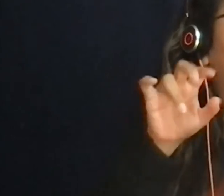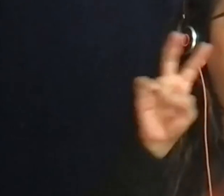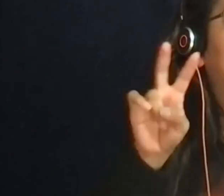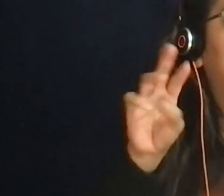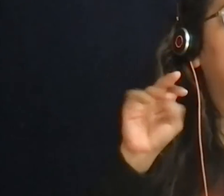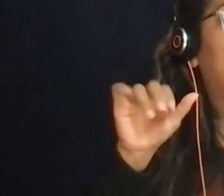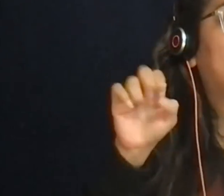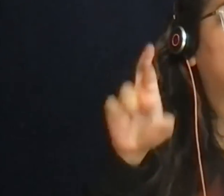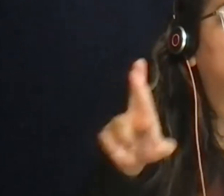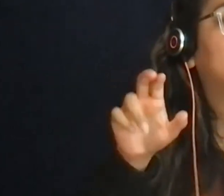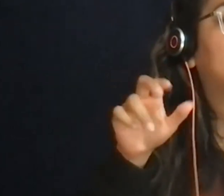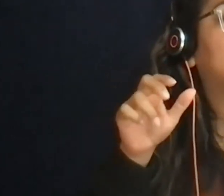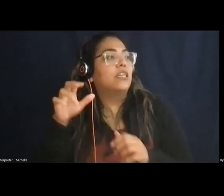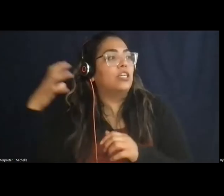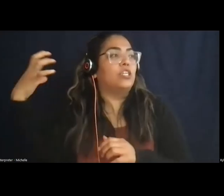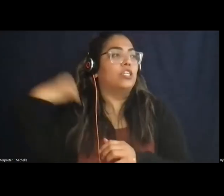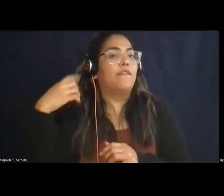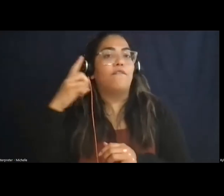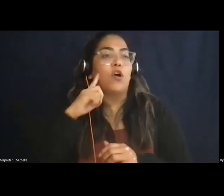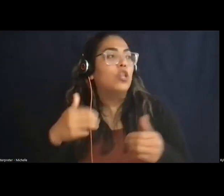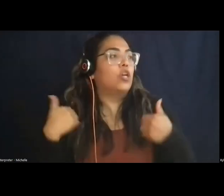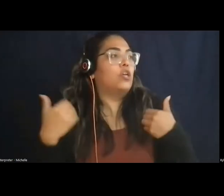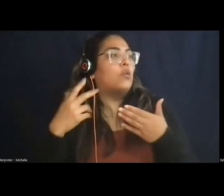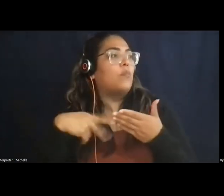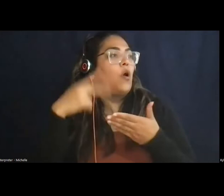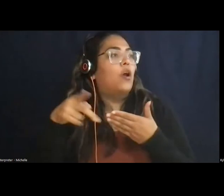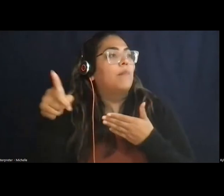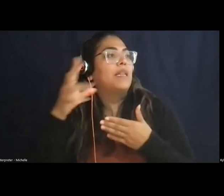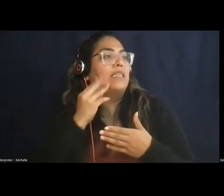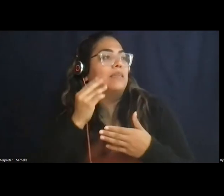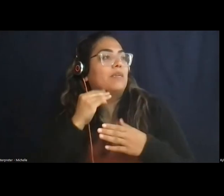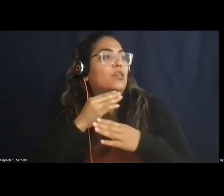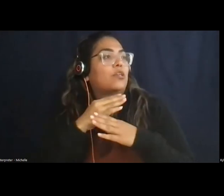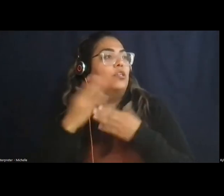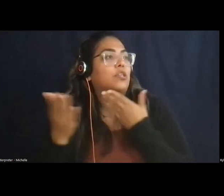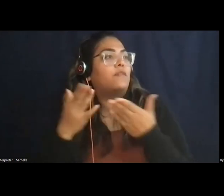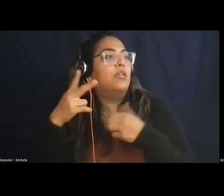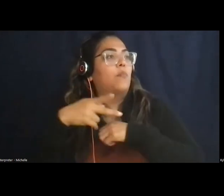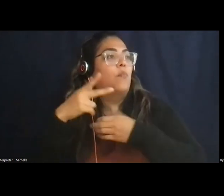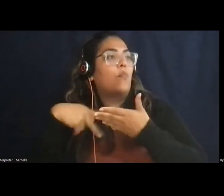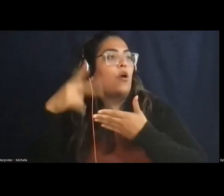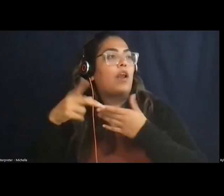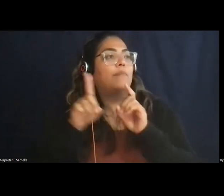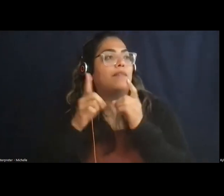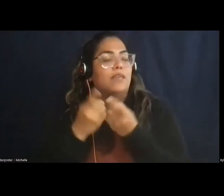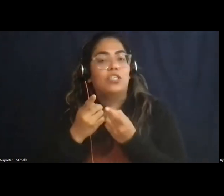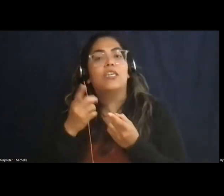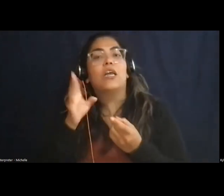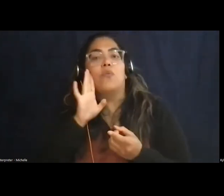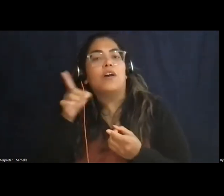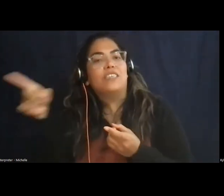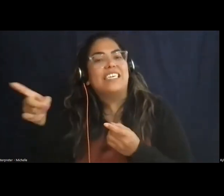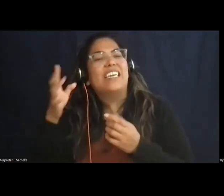Services Program Division at the National Park Service, who will give us an overview of the youth and young adult programs here and talk about the partnership